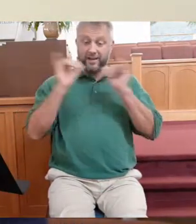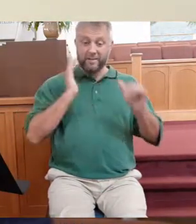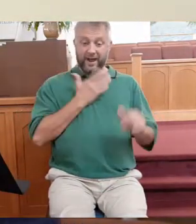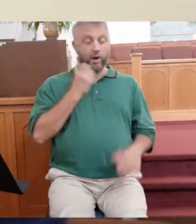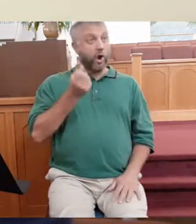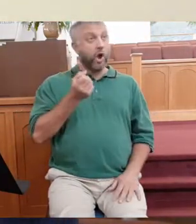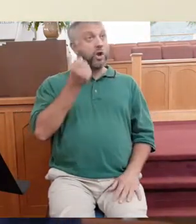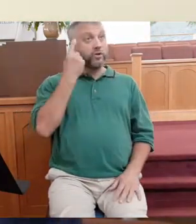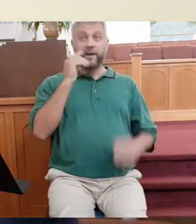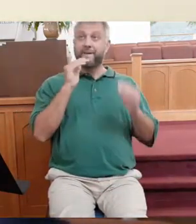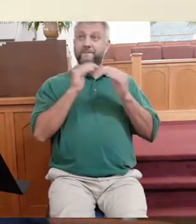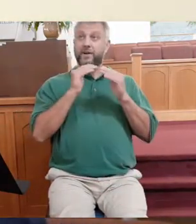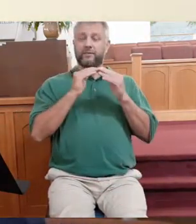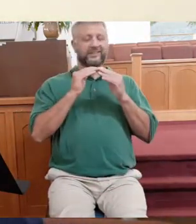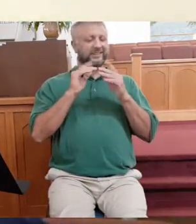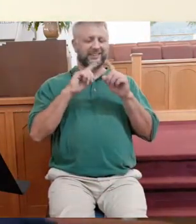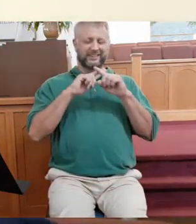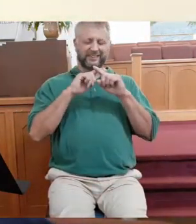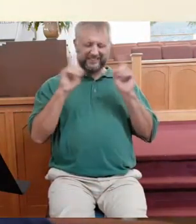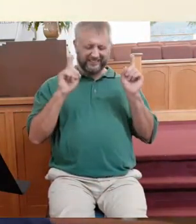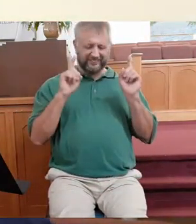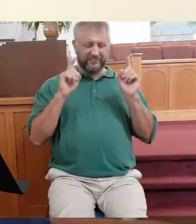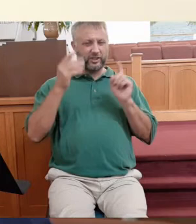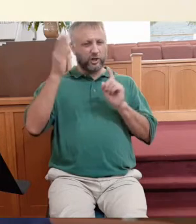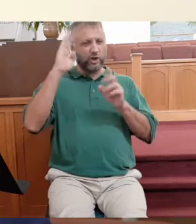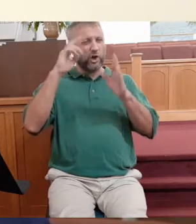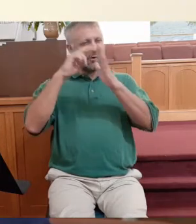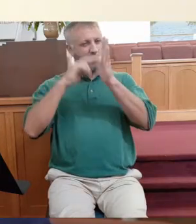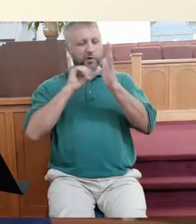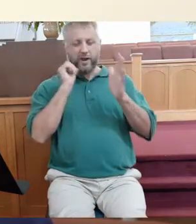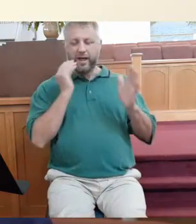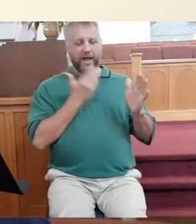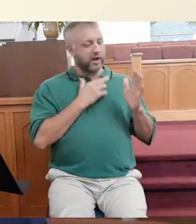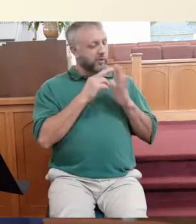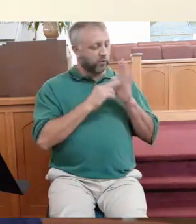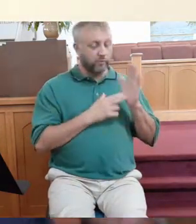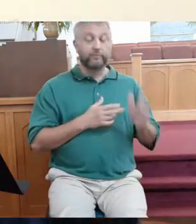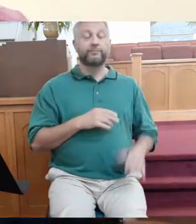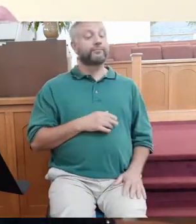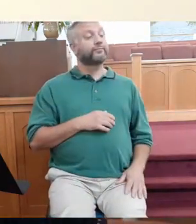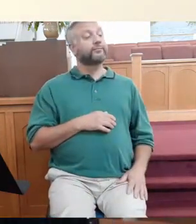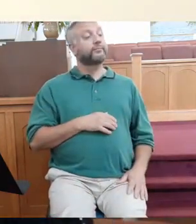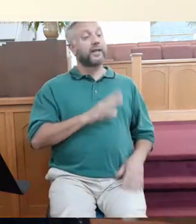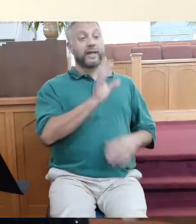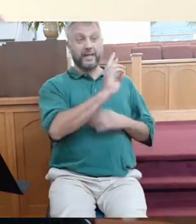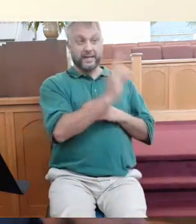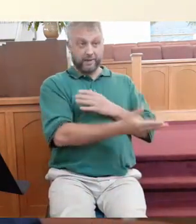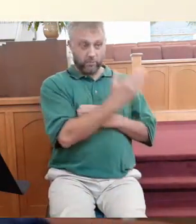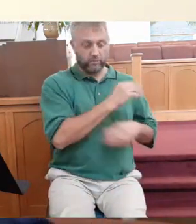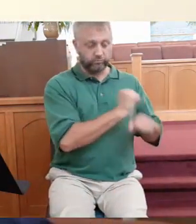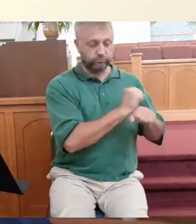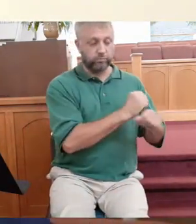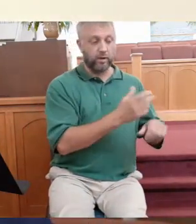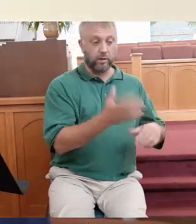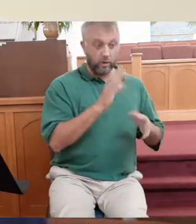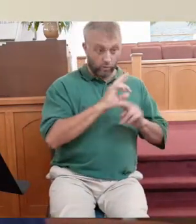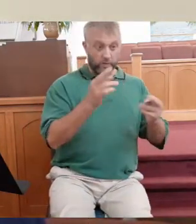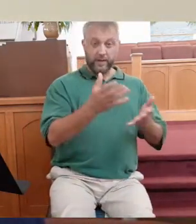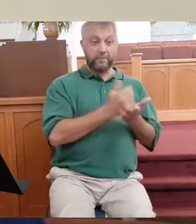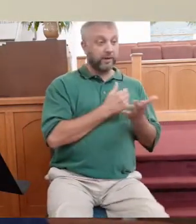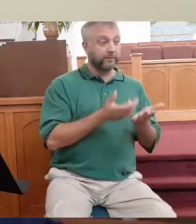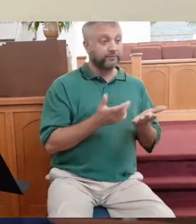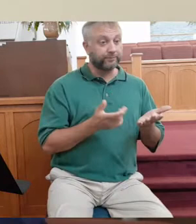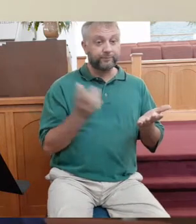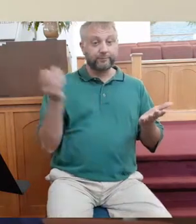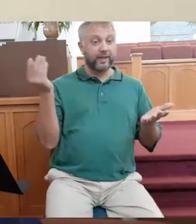of fairness. Verse 10. But when the first came, they supposed that they would receive more and they